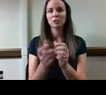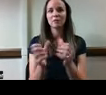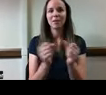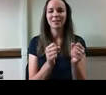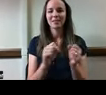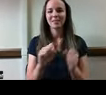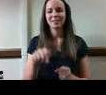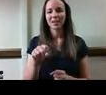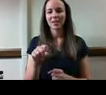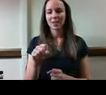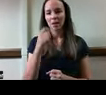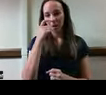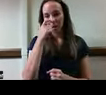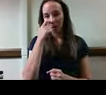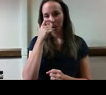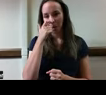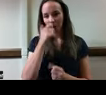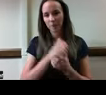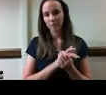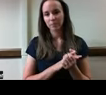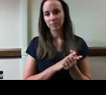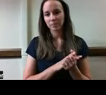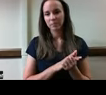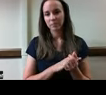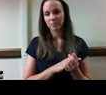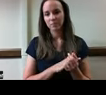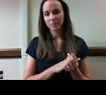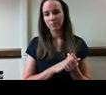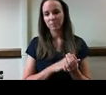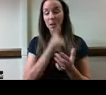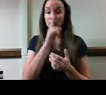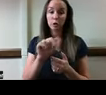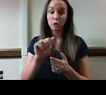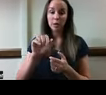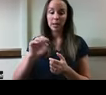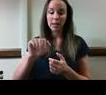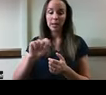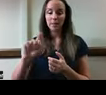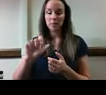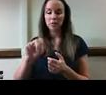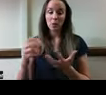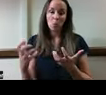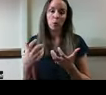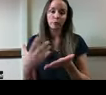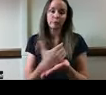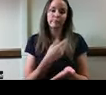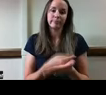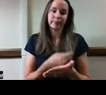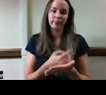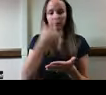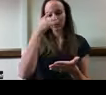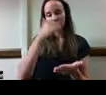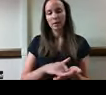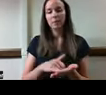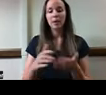And I can, and I can understand that, that Amazon would have wanted to make some money doing this. But so just just